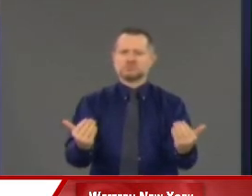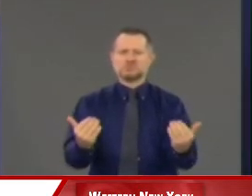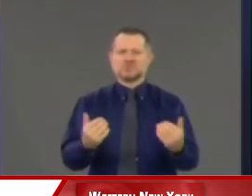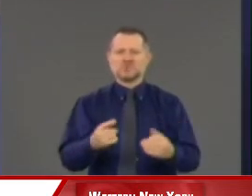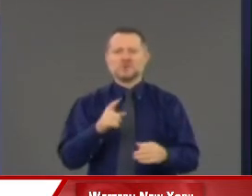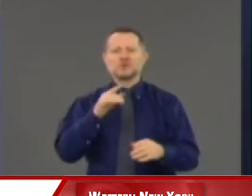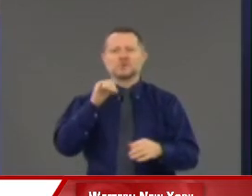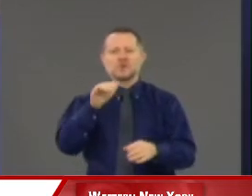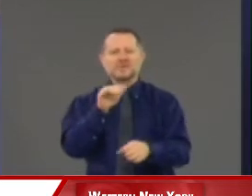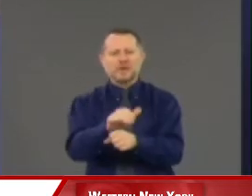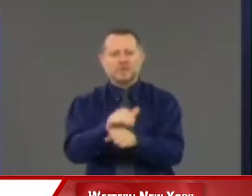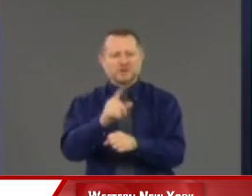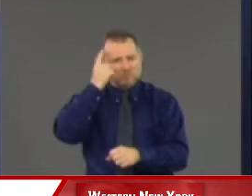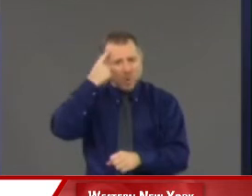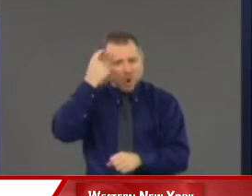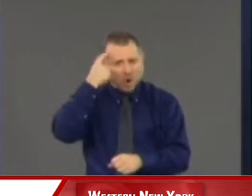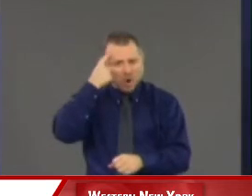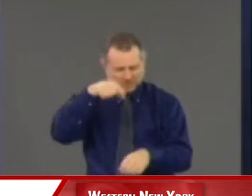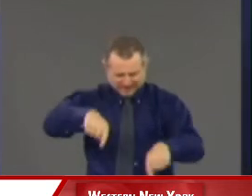in this city.